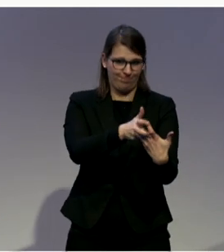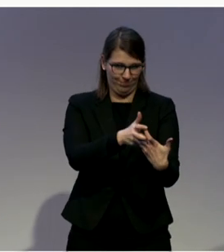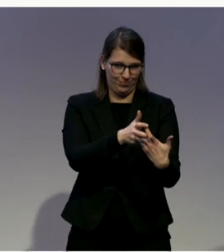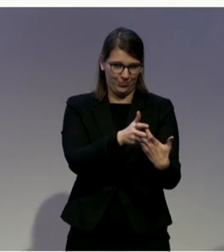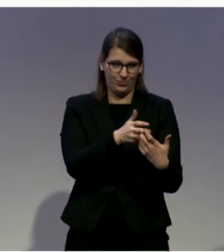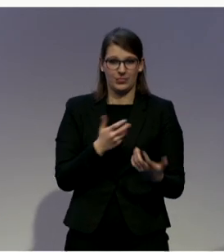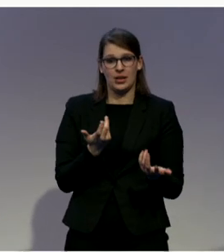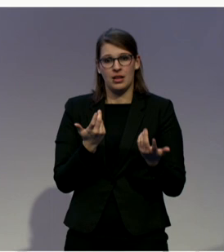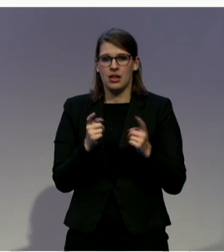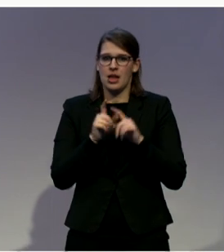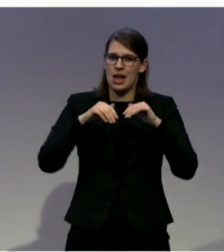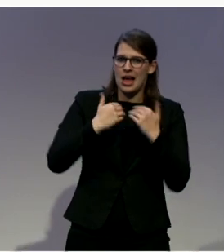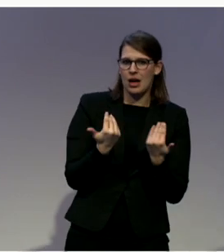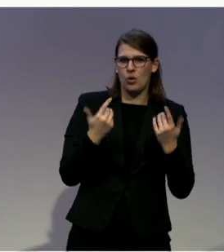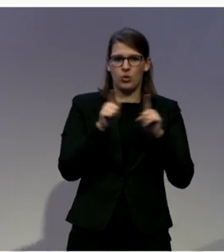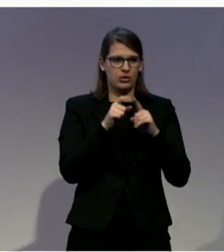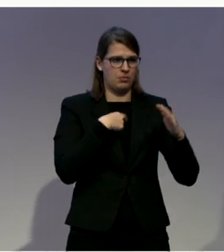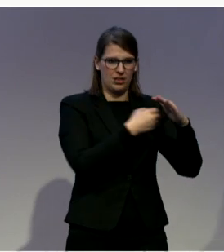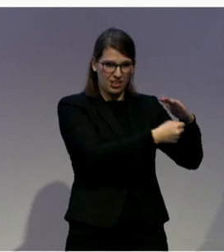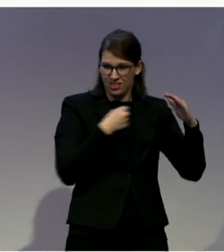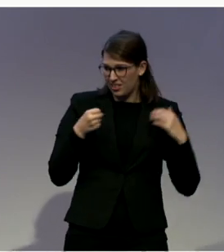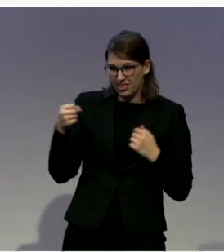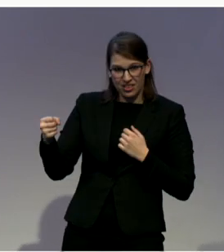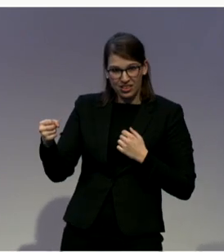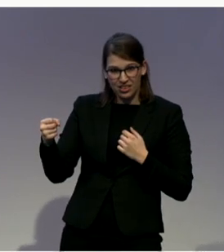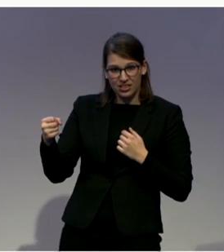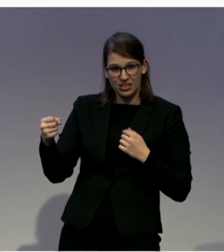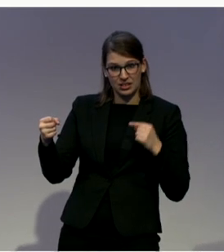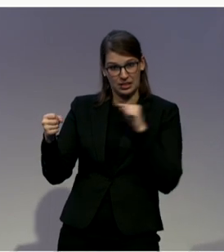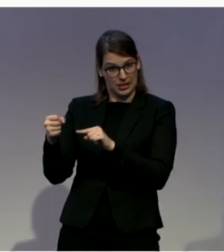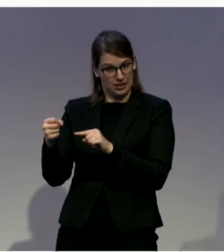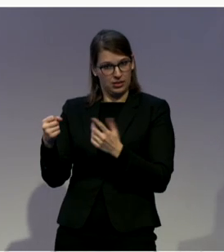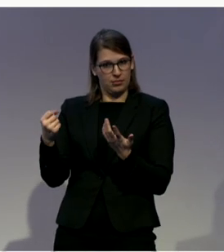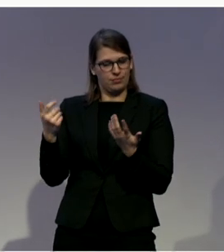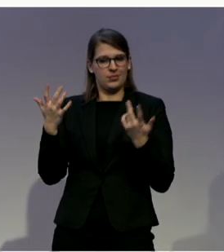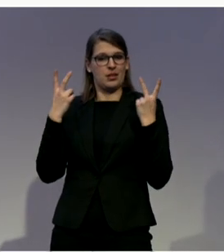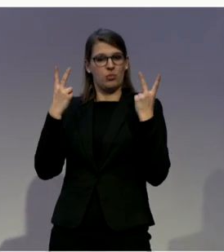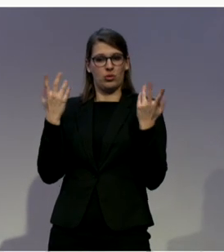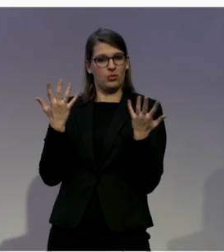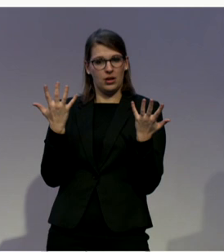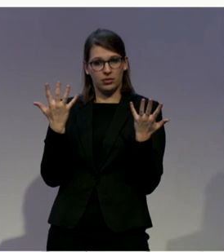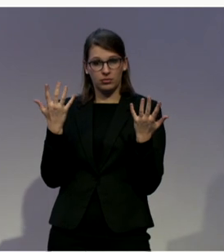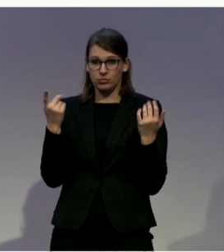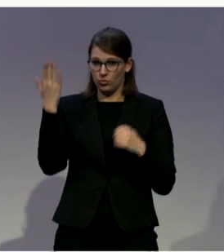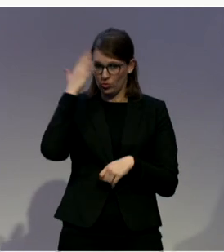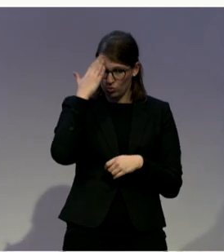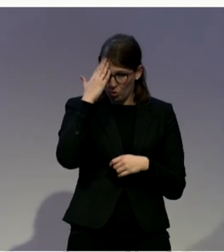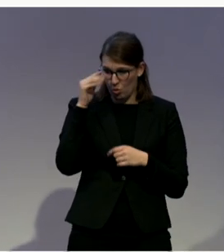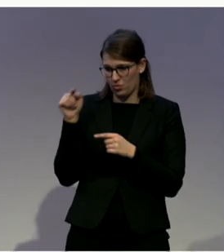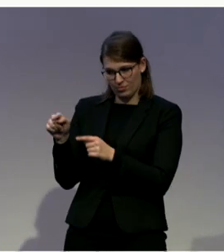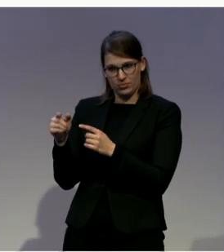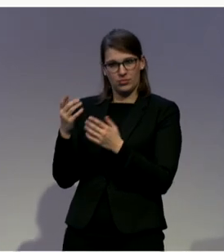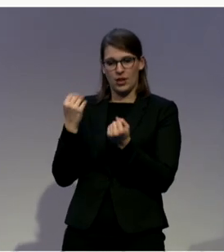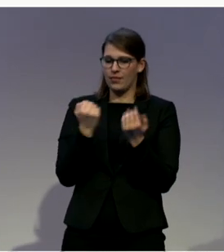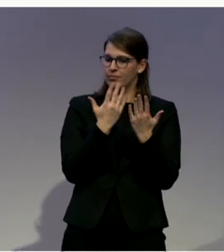really making sure that people can have choices and that they can make their own choices, that they're not limited by the